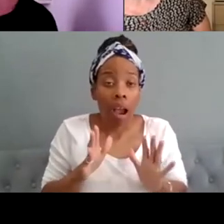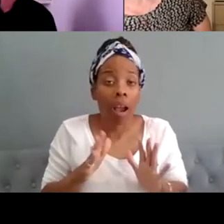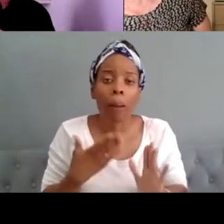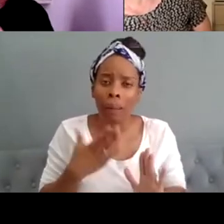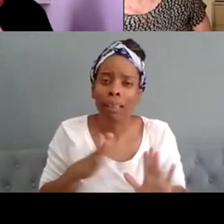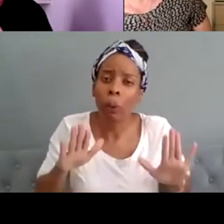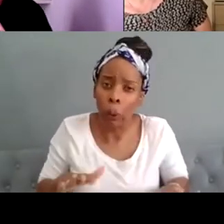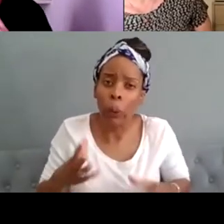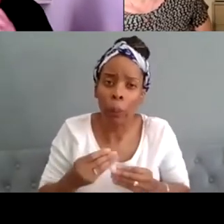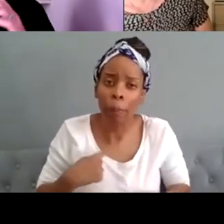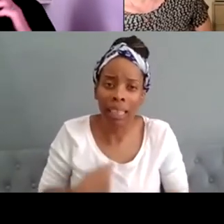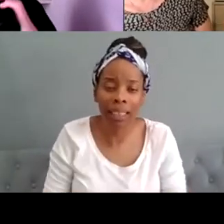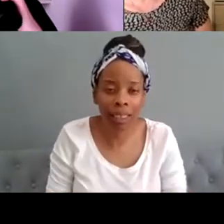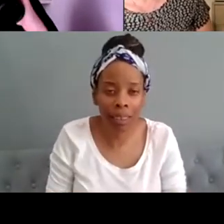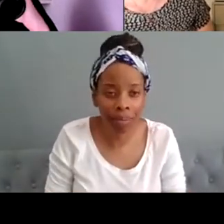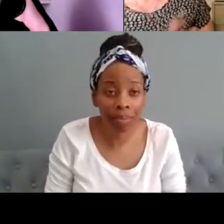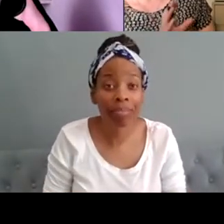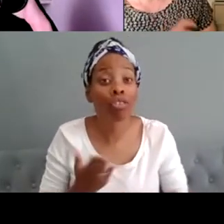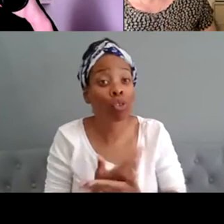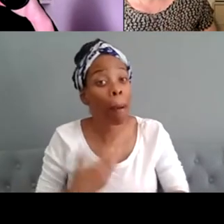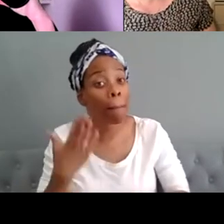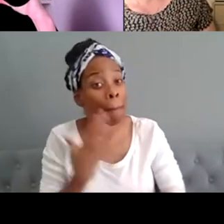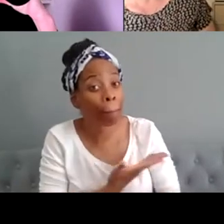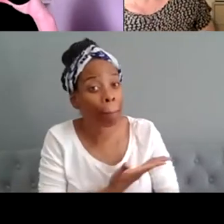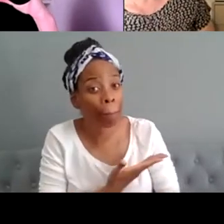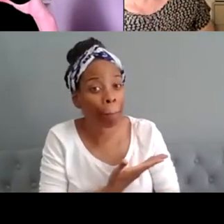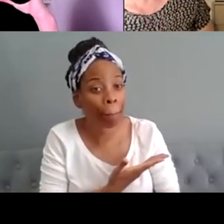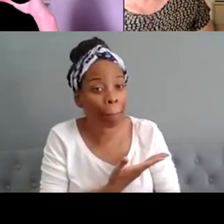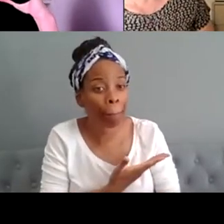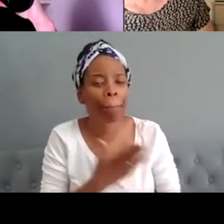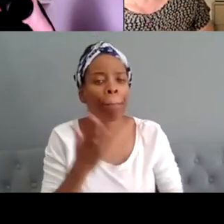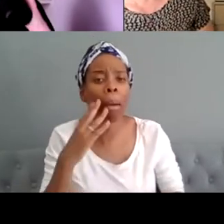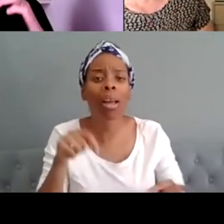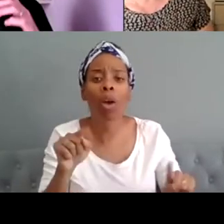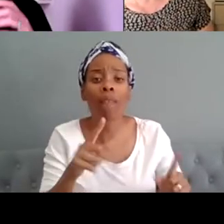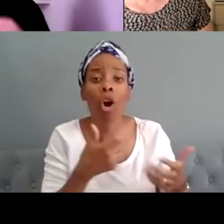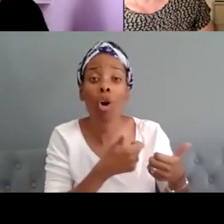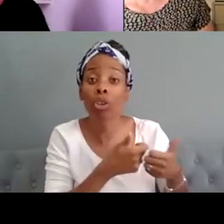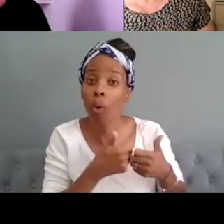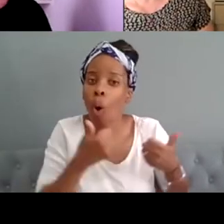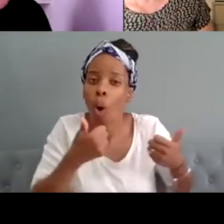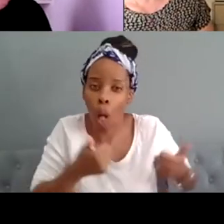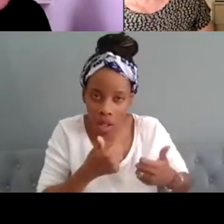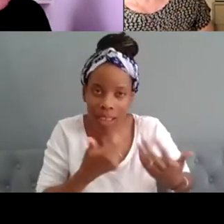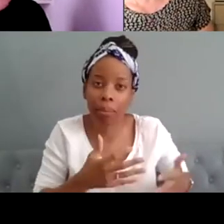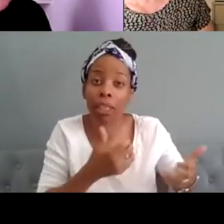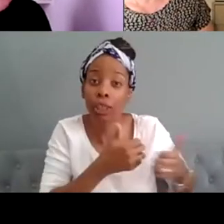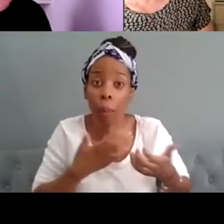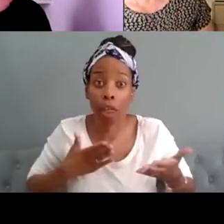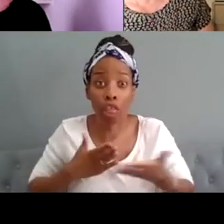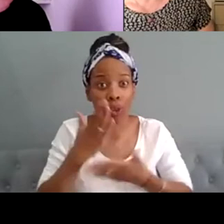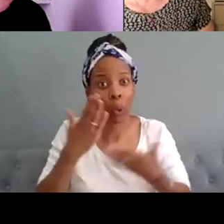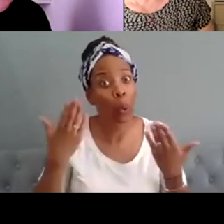to introduce my mum uh who is going to be supporting me or has already been supporting me through the whole day